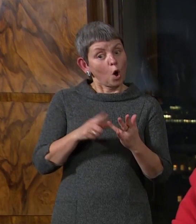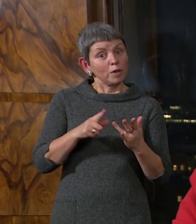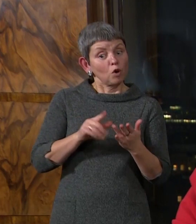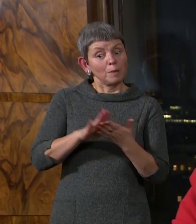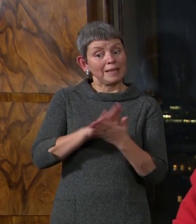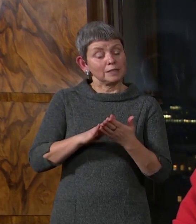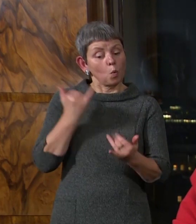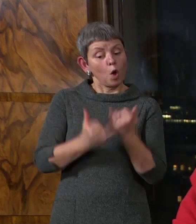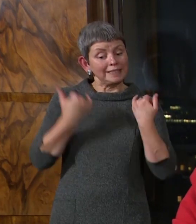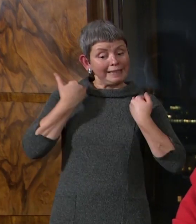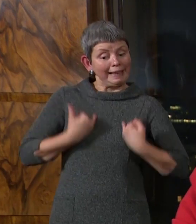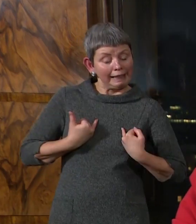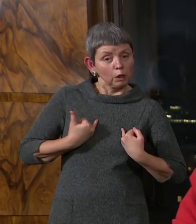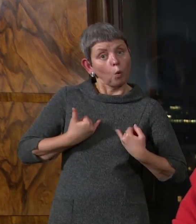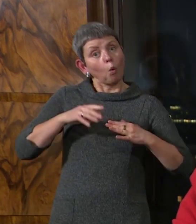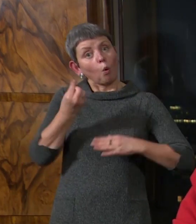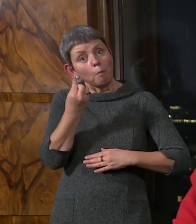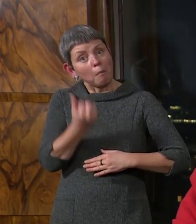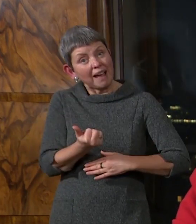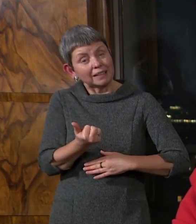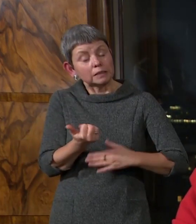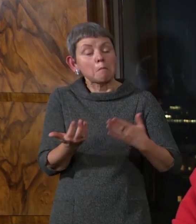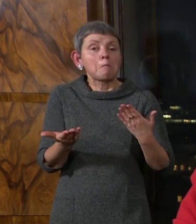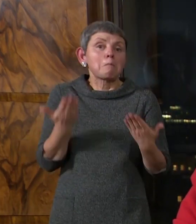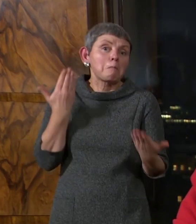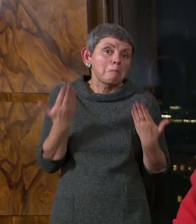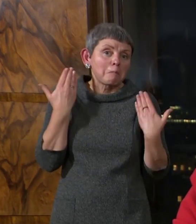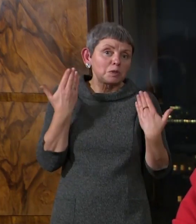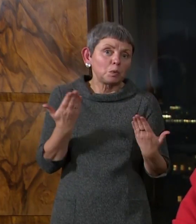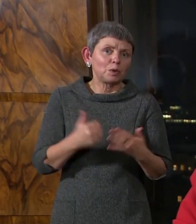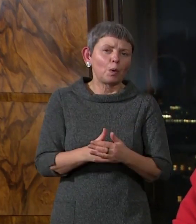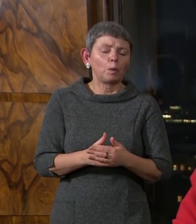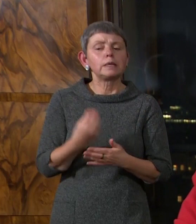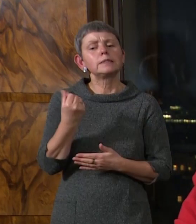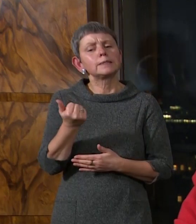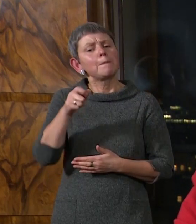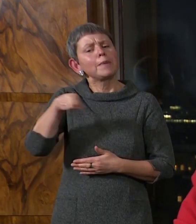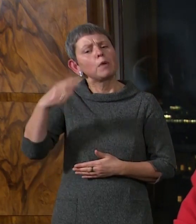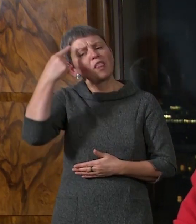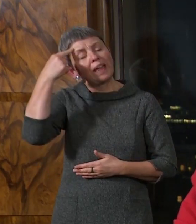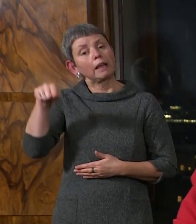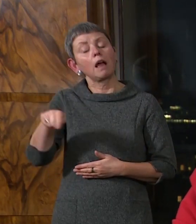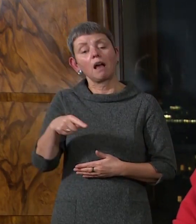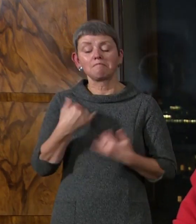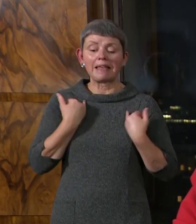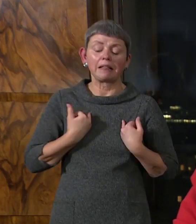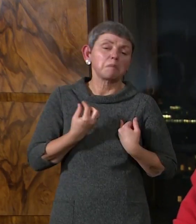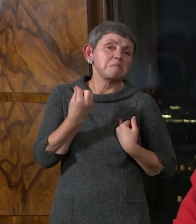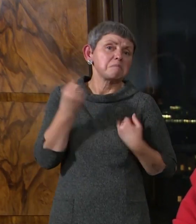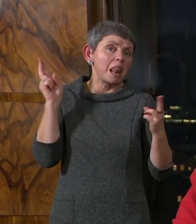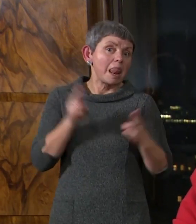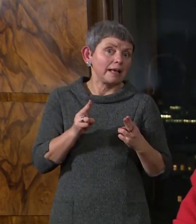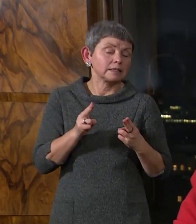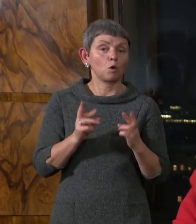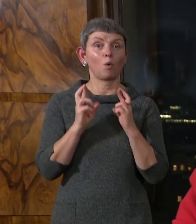Omicron's impact on individual health is milder than variants like Delta. Some have suggested it might be and let